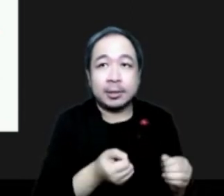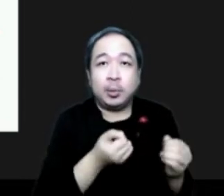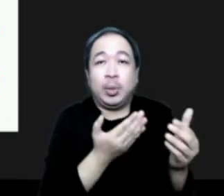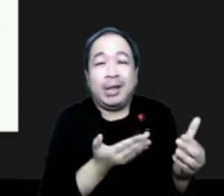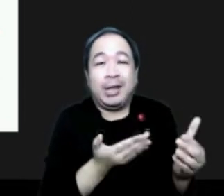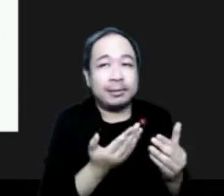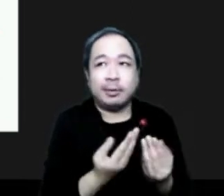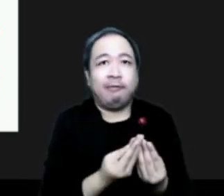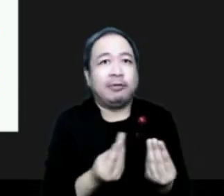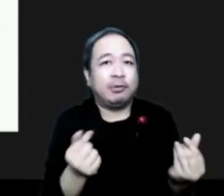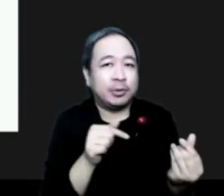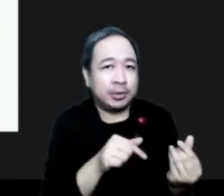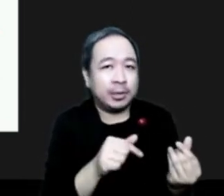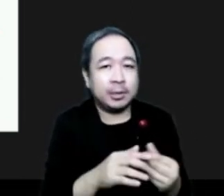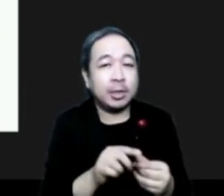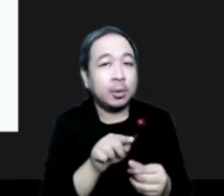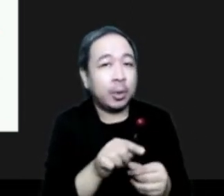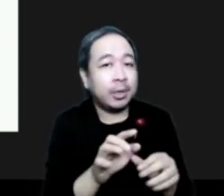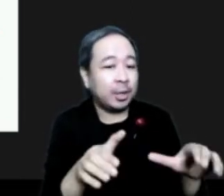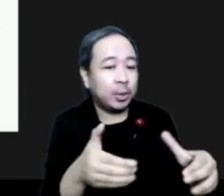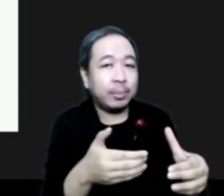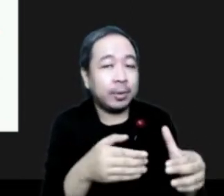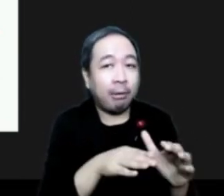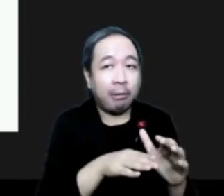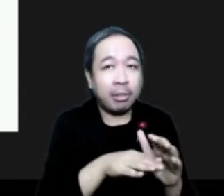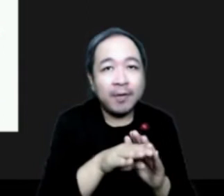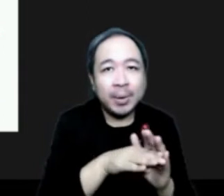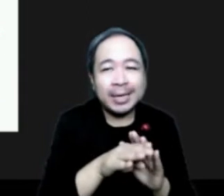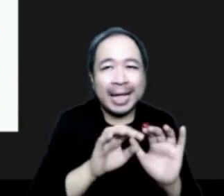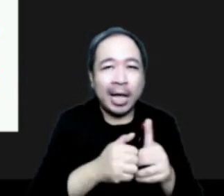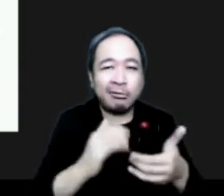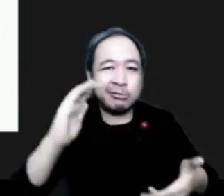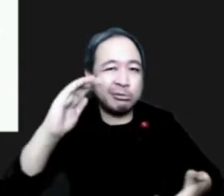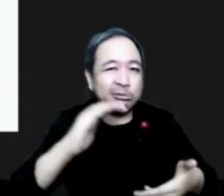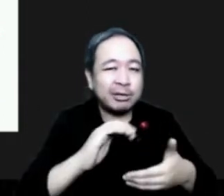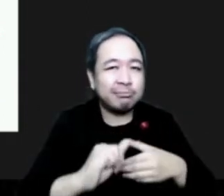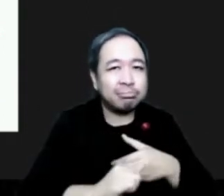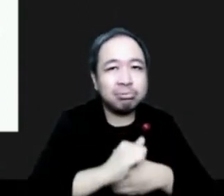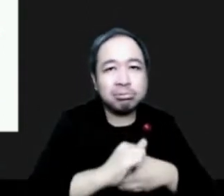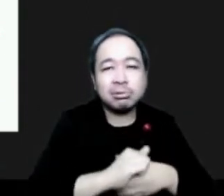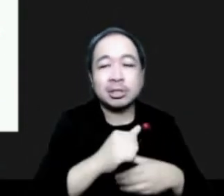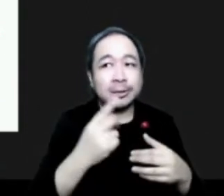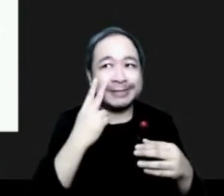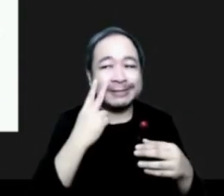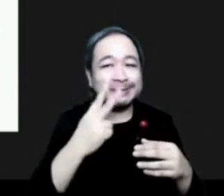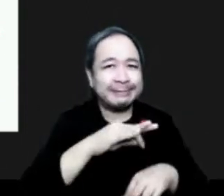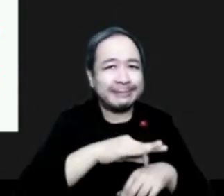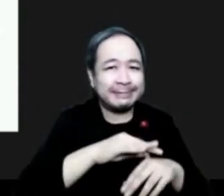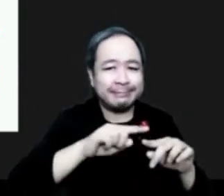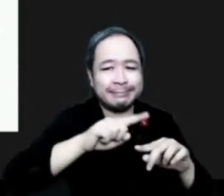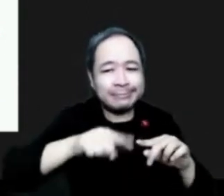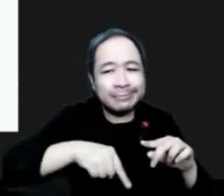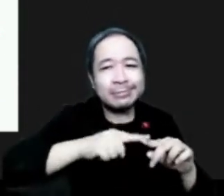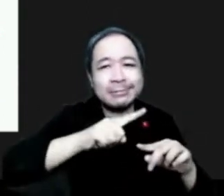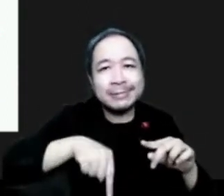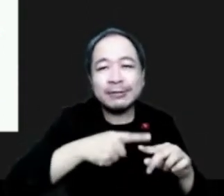There is a working group related to the wildfire risk. So, as I explained, sub-seasonal, seasonal forecast, climate anomalies, short